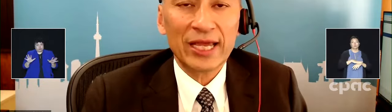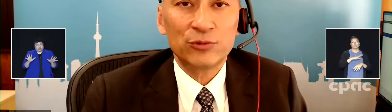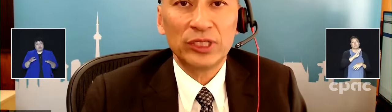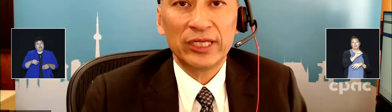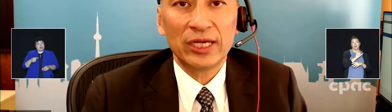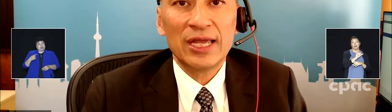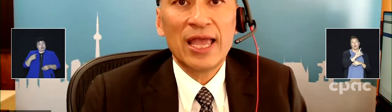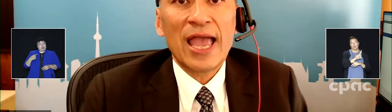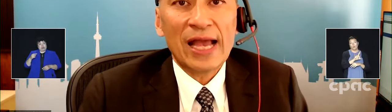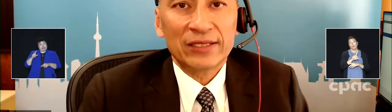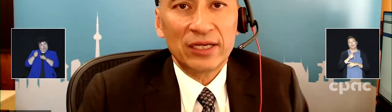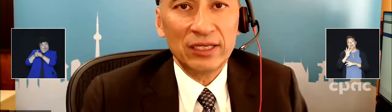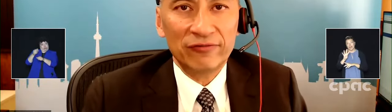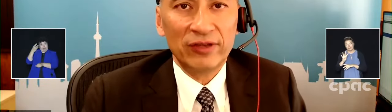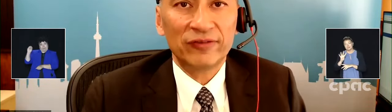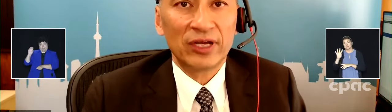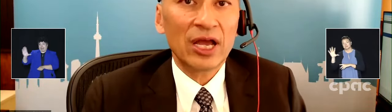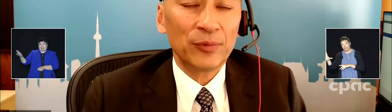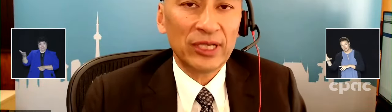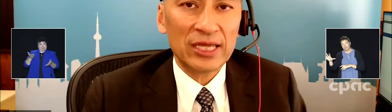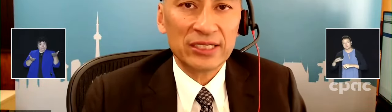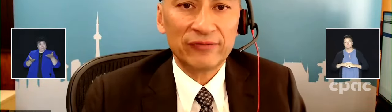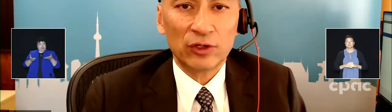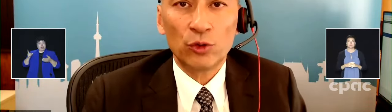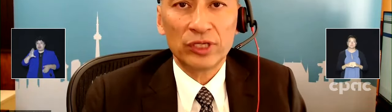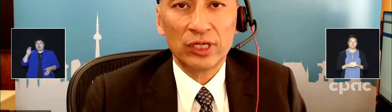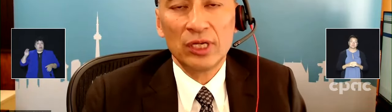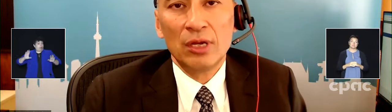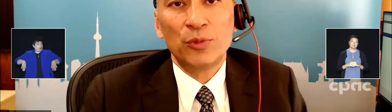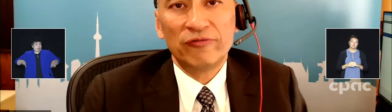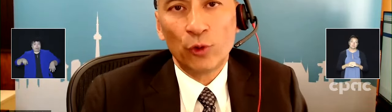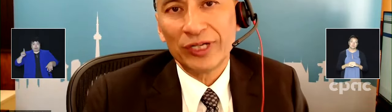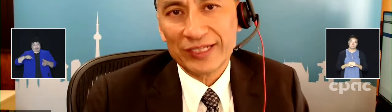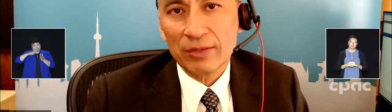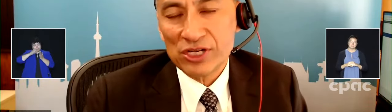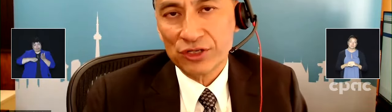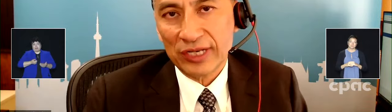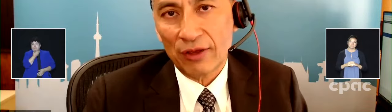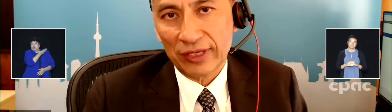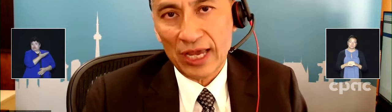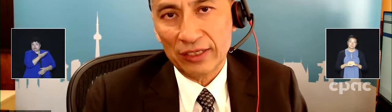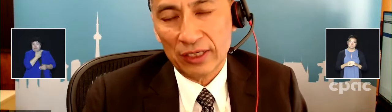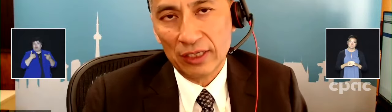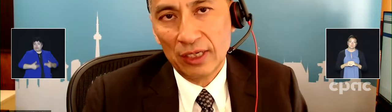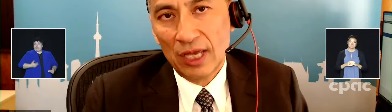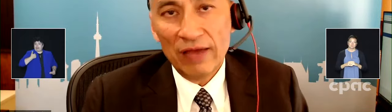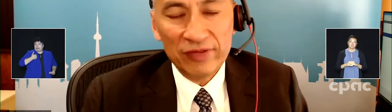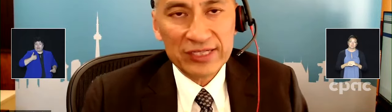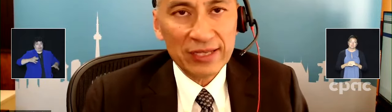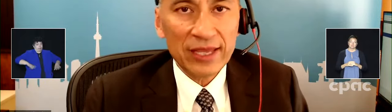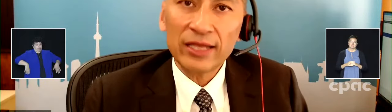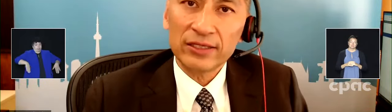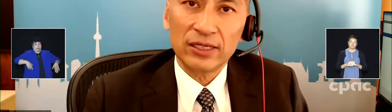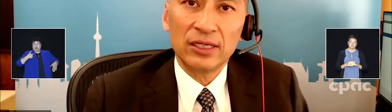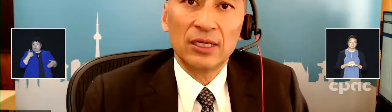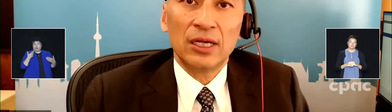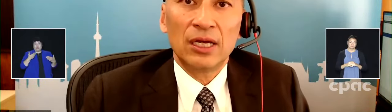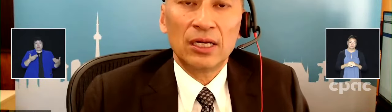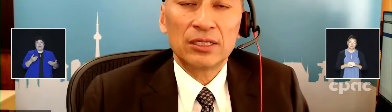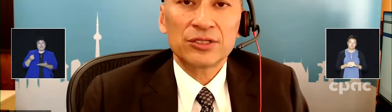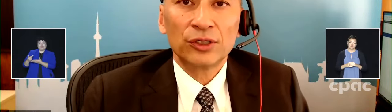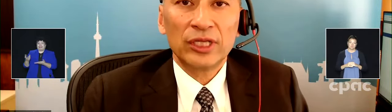thing. You we can't really act if the company hasn't even, quote, put forward a submission to Health Canada. Having said that,